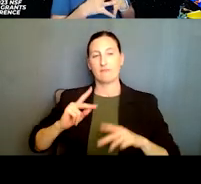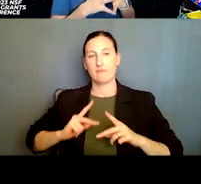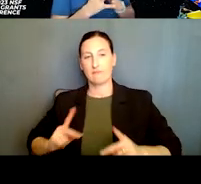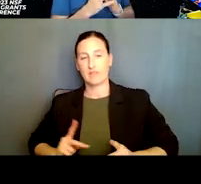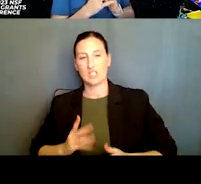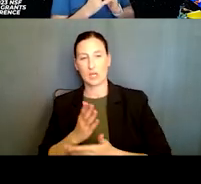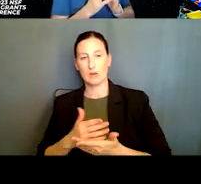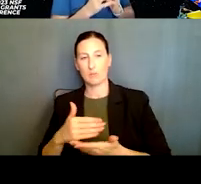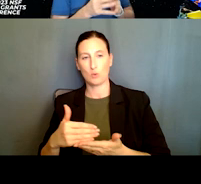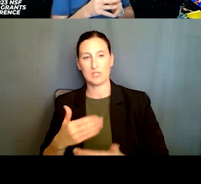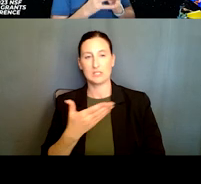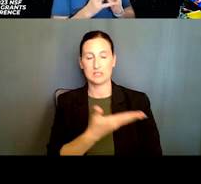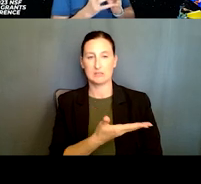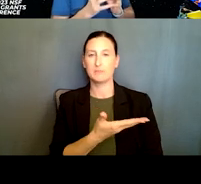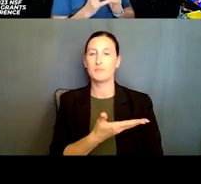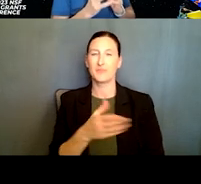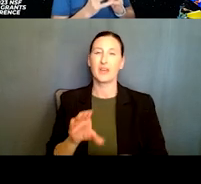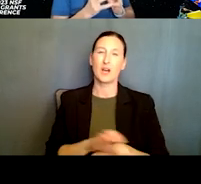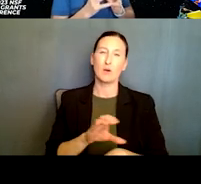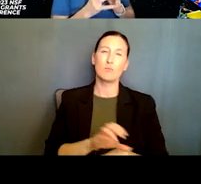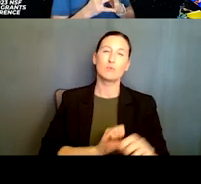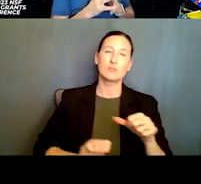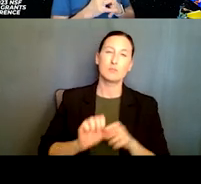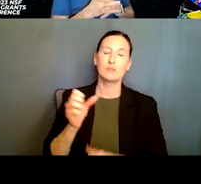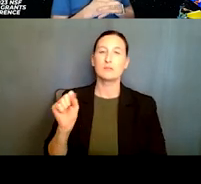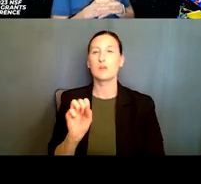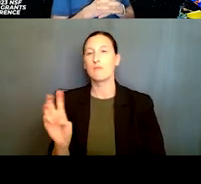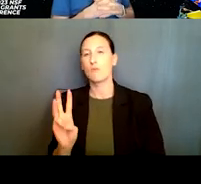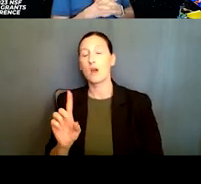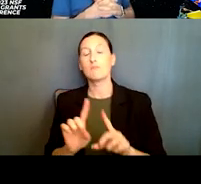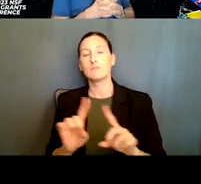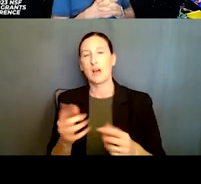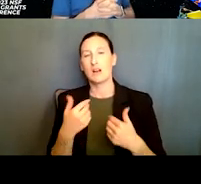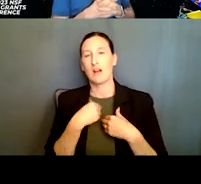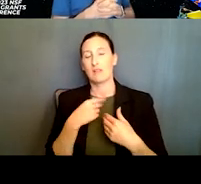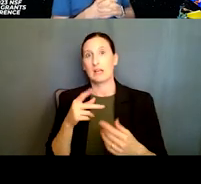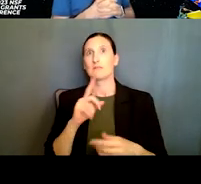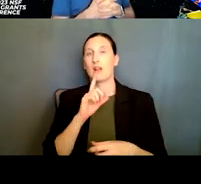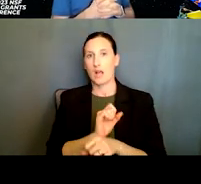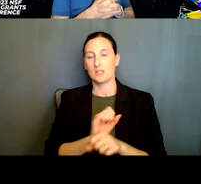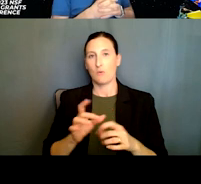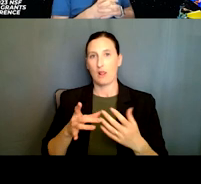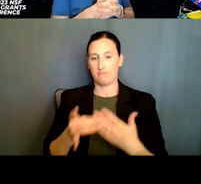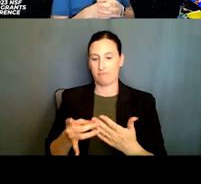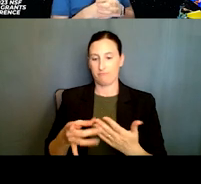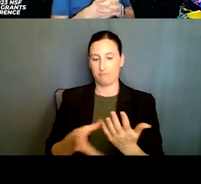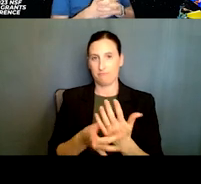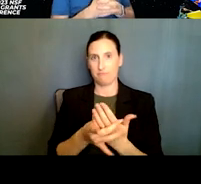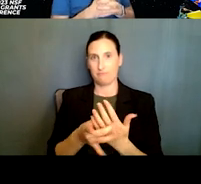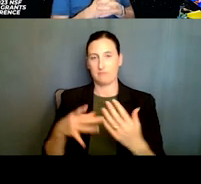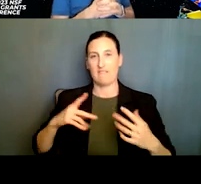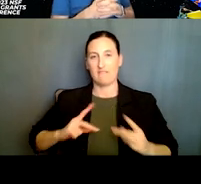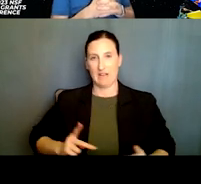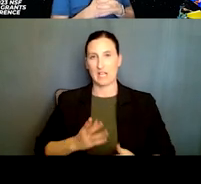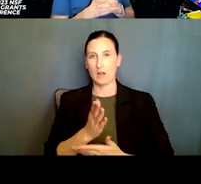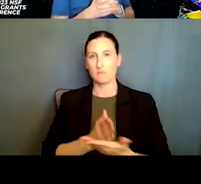computer science, some software there, but also have, uh, uh, physical, uh, physical components, physical aspects to it. So